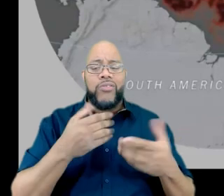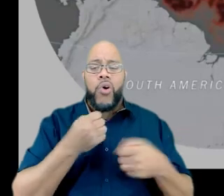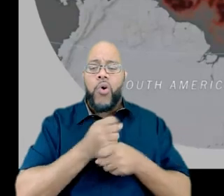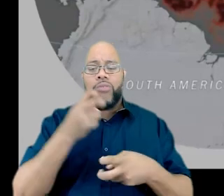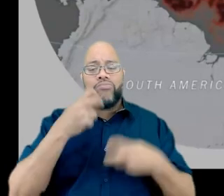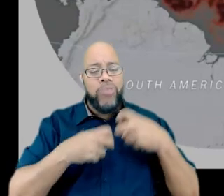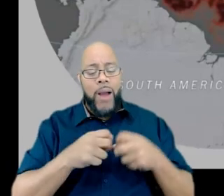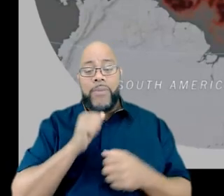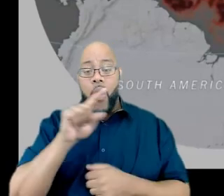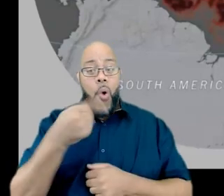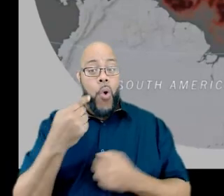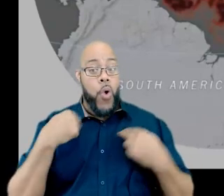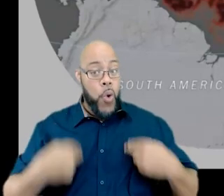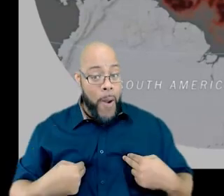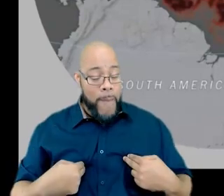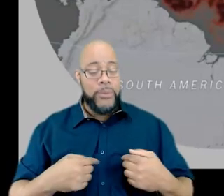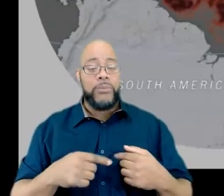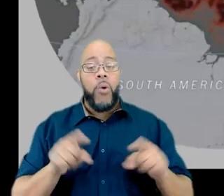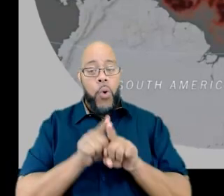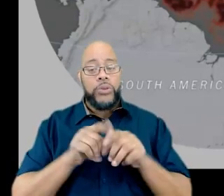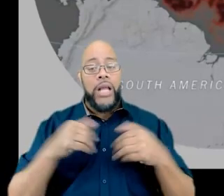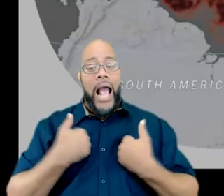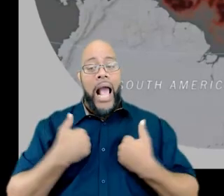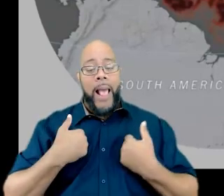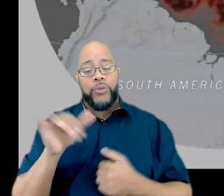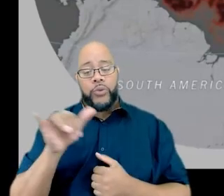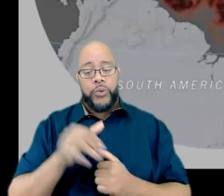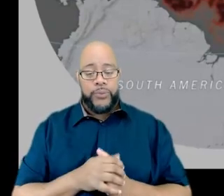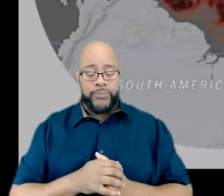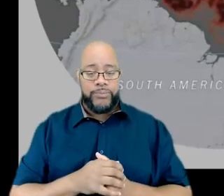not just humans, but to the animals as well.